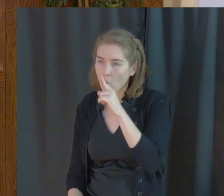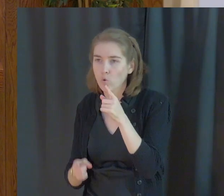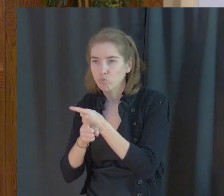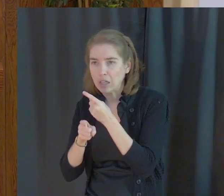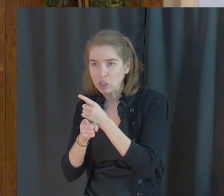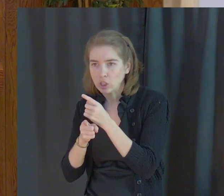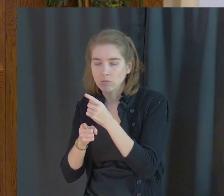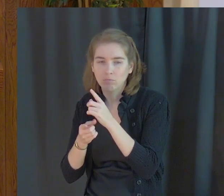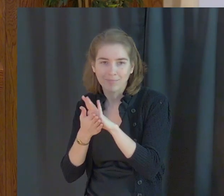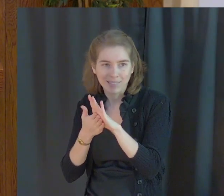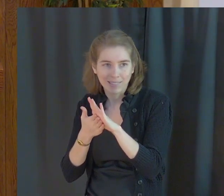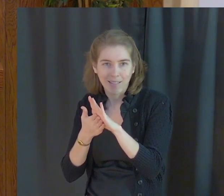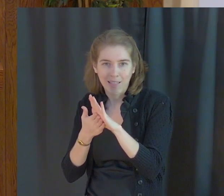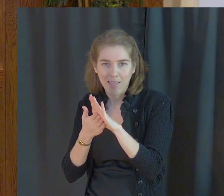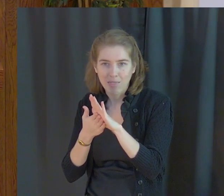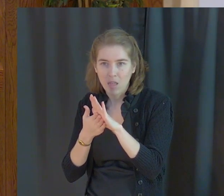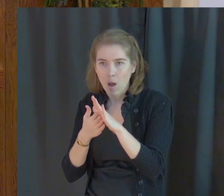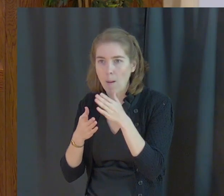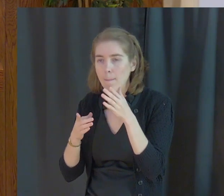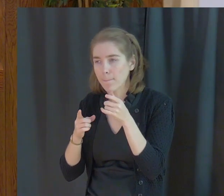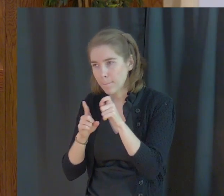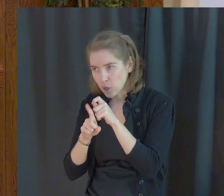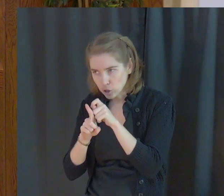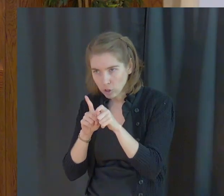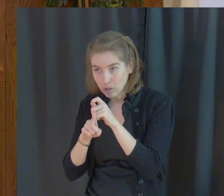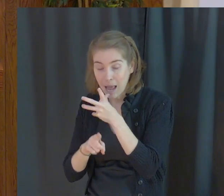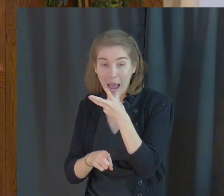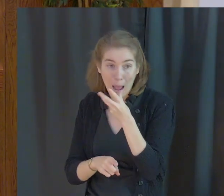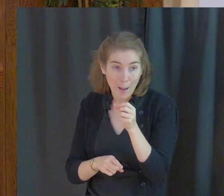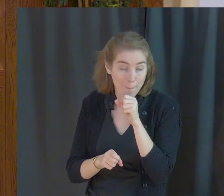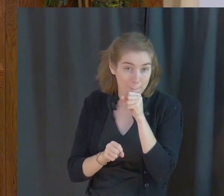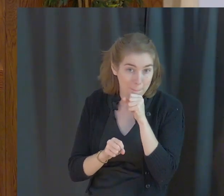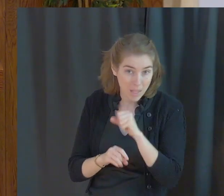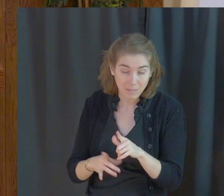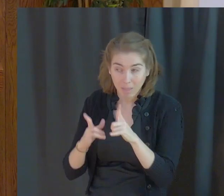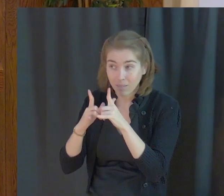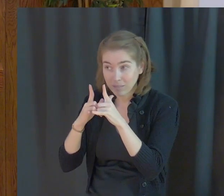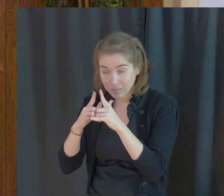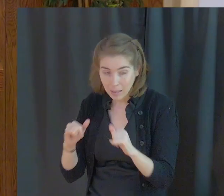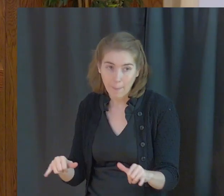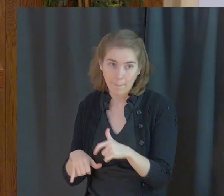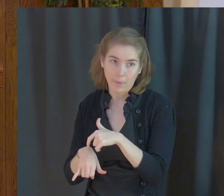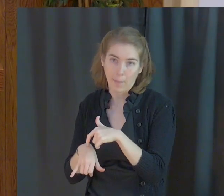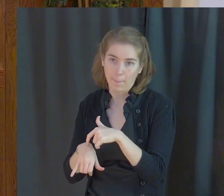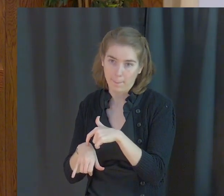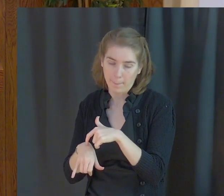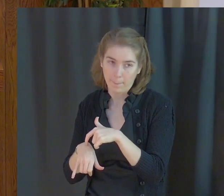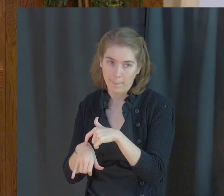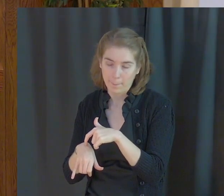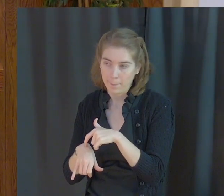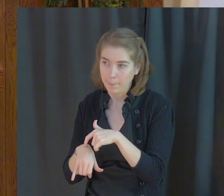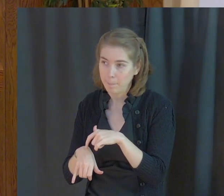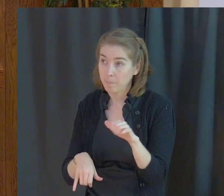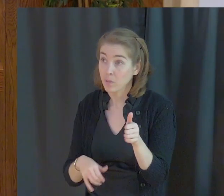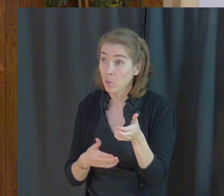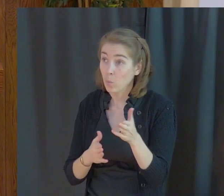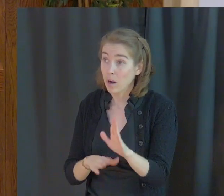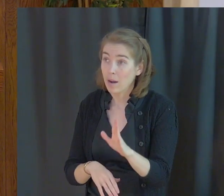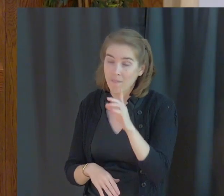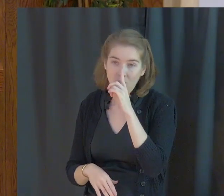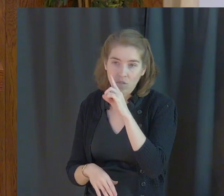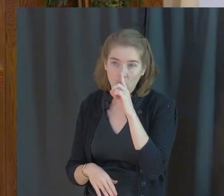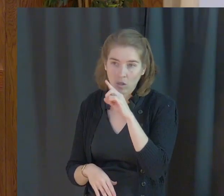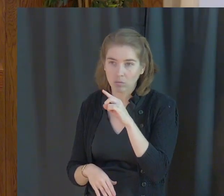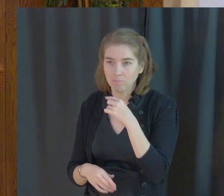sake, they're being persecuted and blessed at the same time. Another way is false